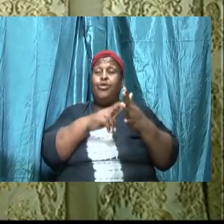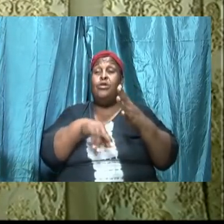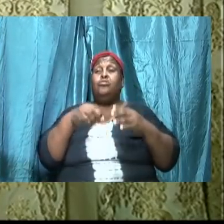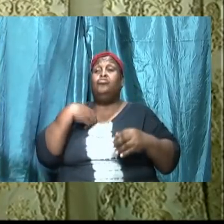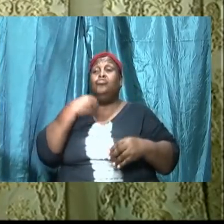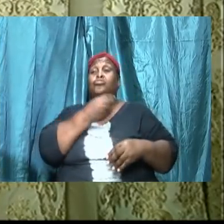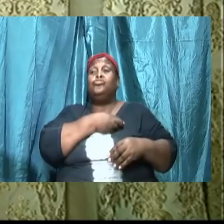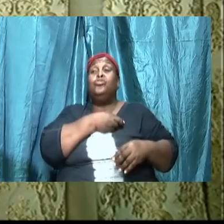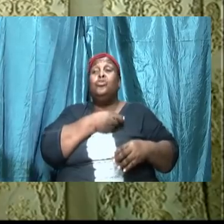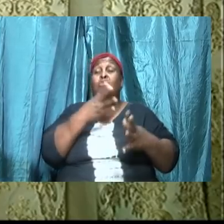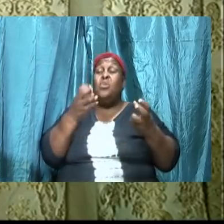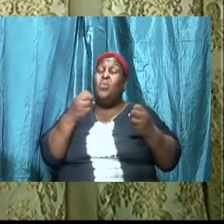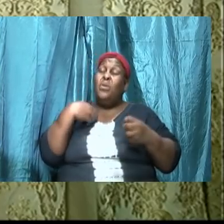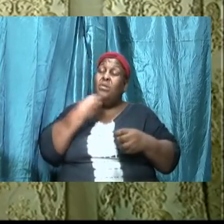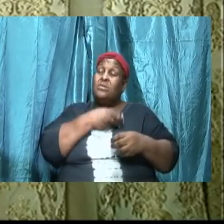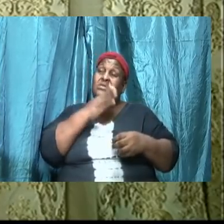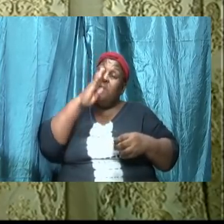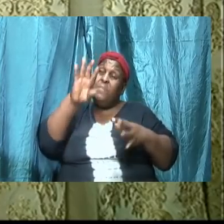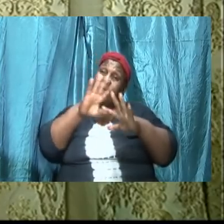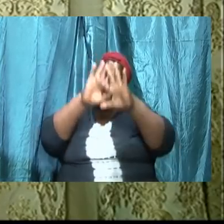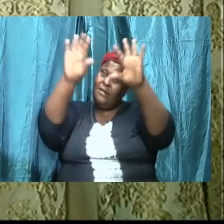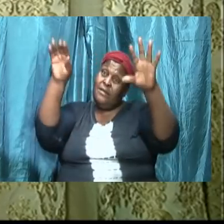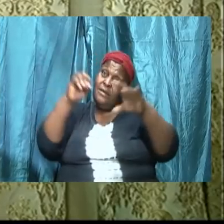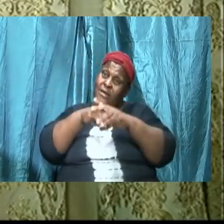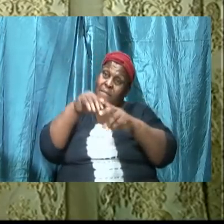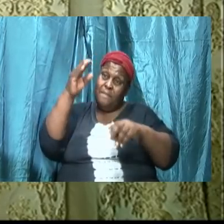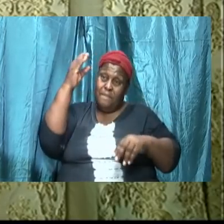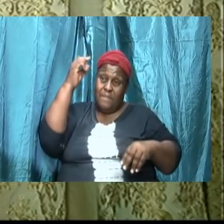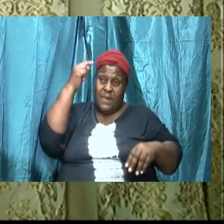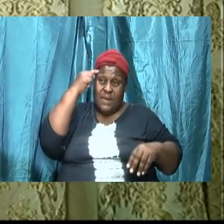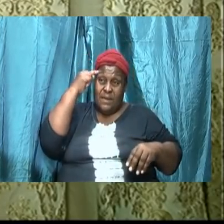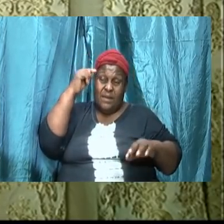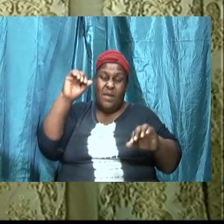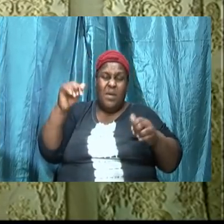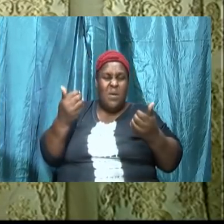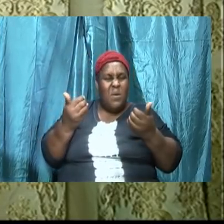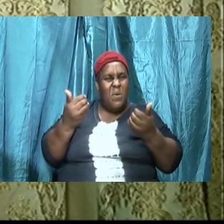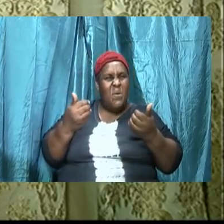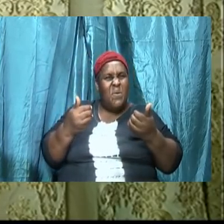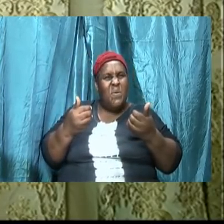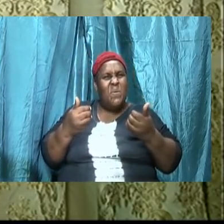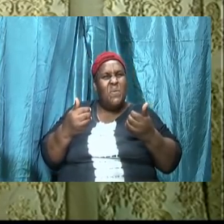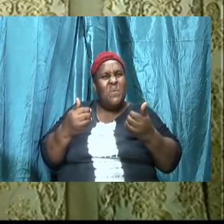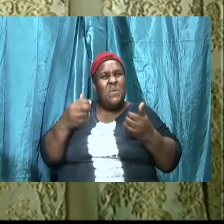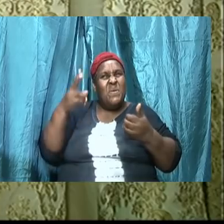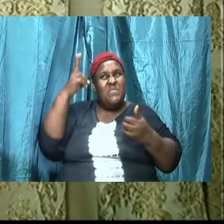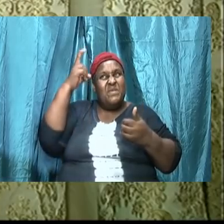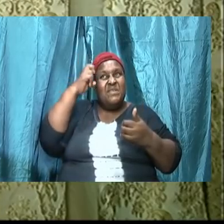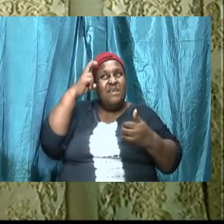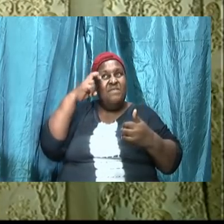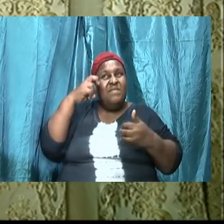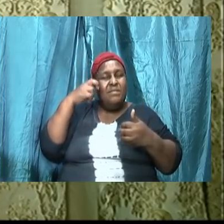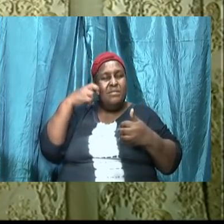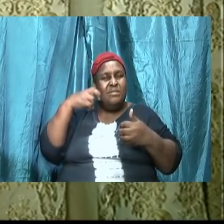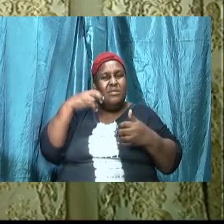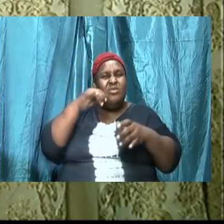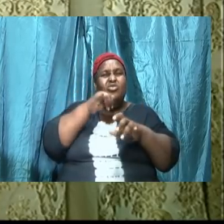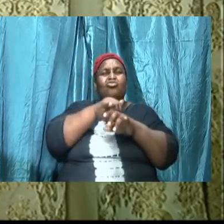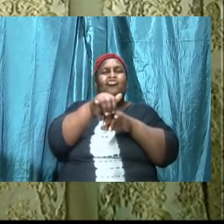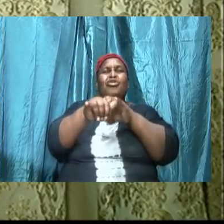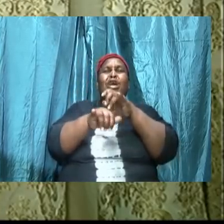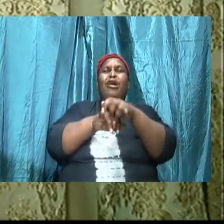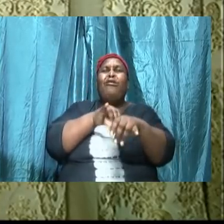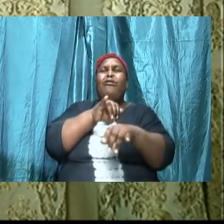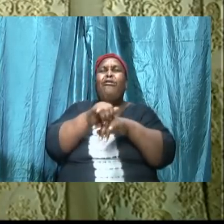be clear in our minds how the devil strategize to capture